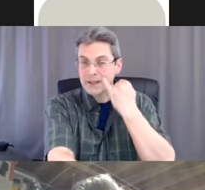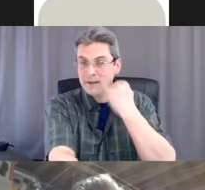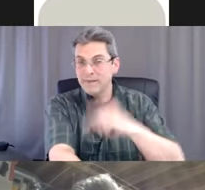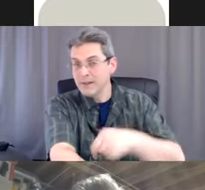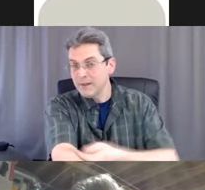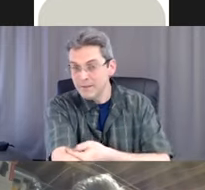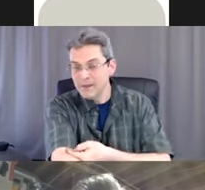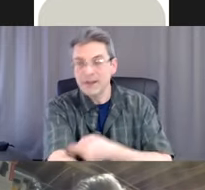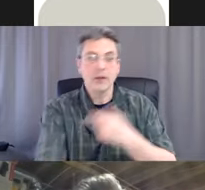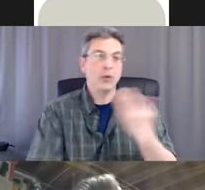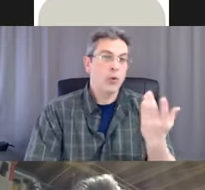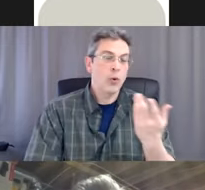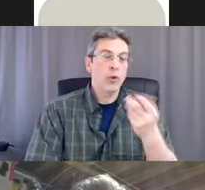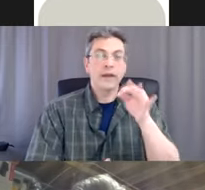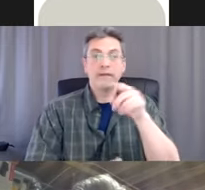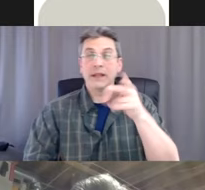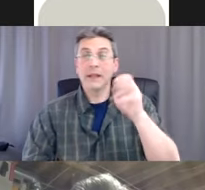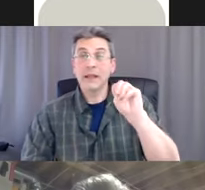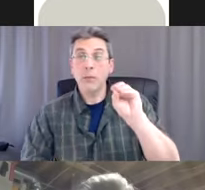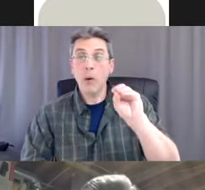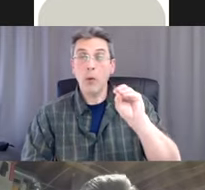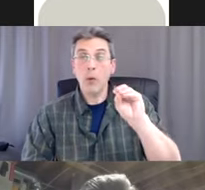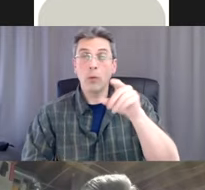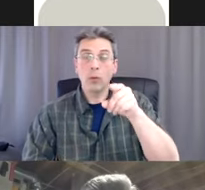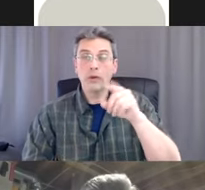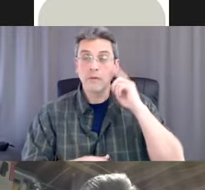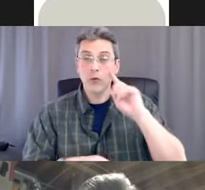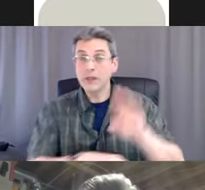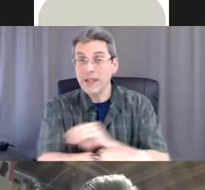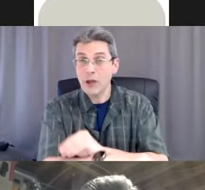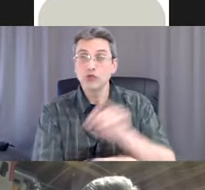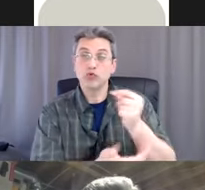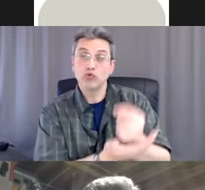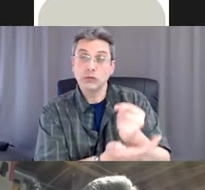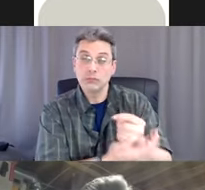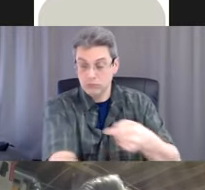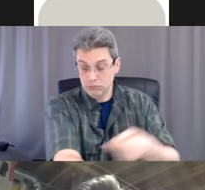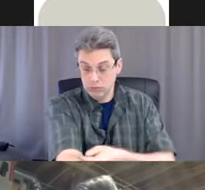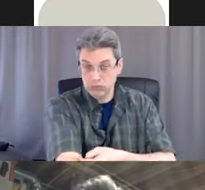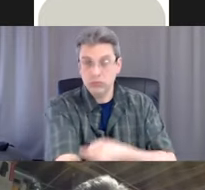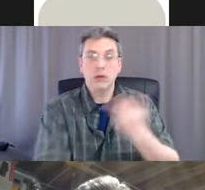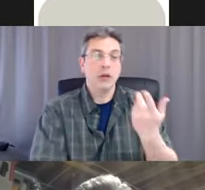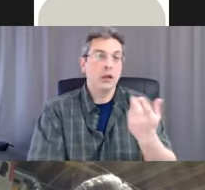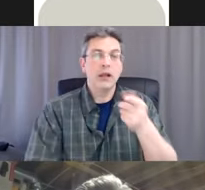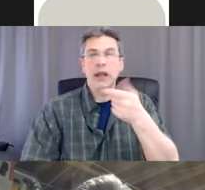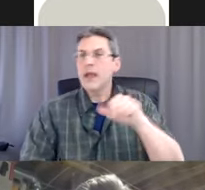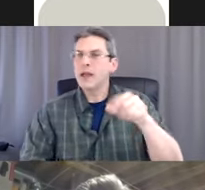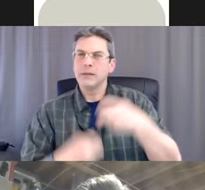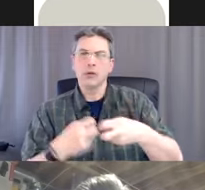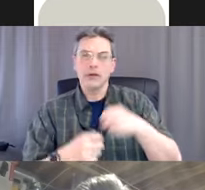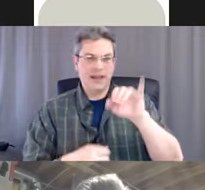chemotherapy, etc. Those are high risk areas for infection. So we want to, again, be really cautious